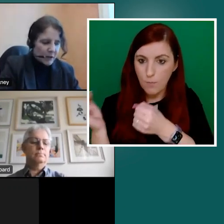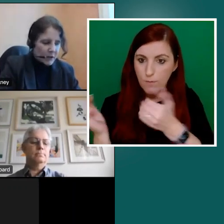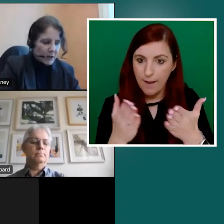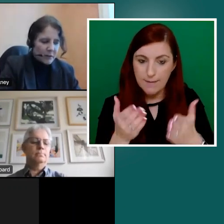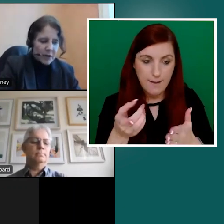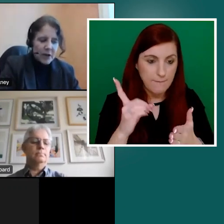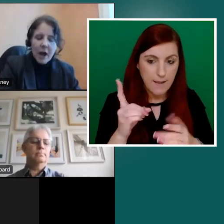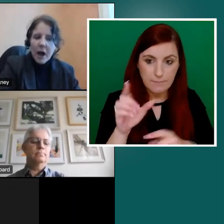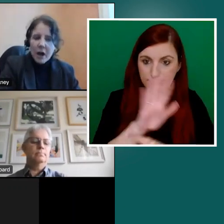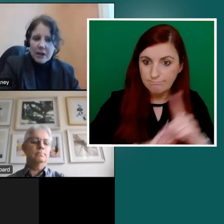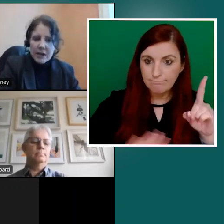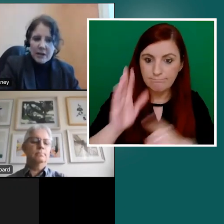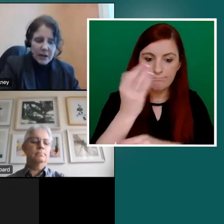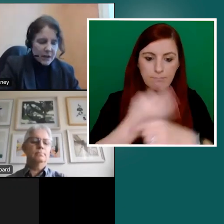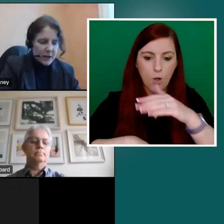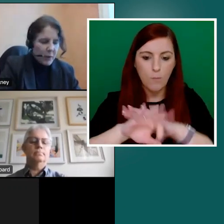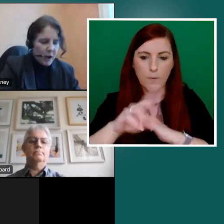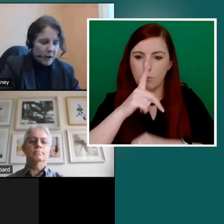right across government